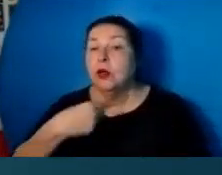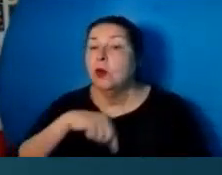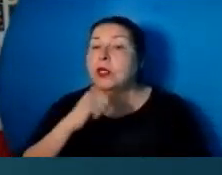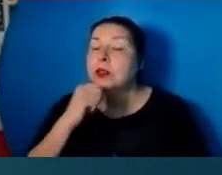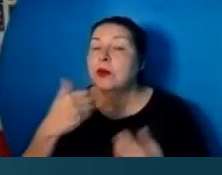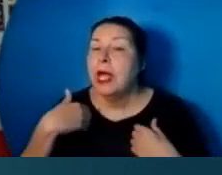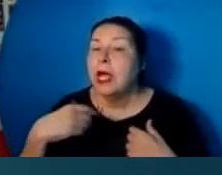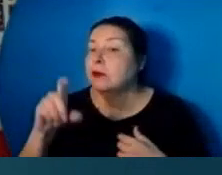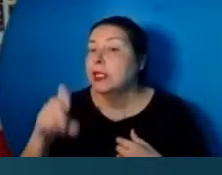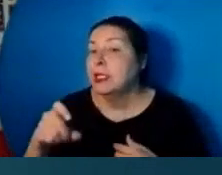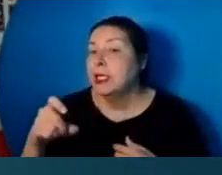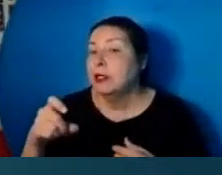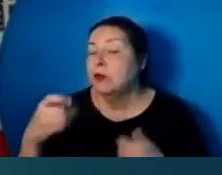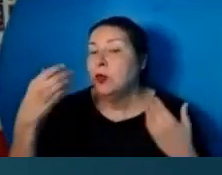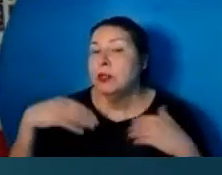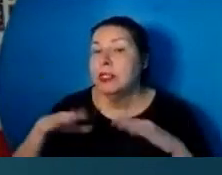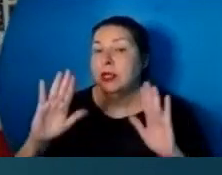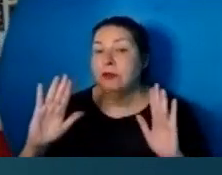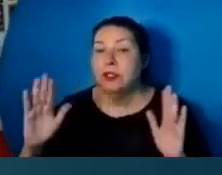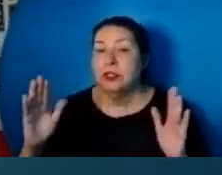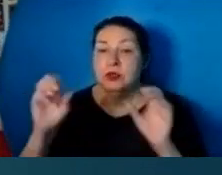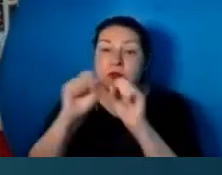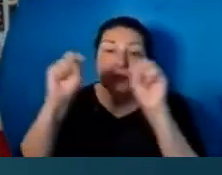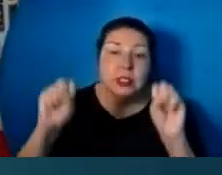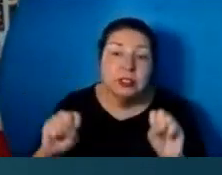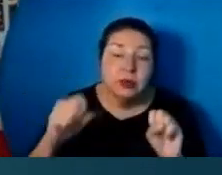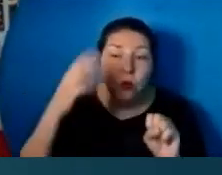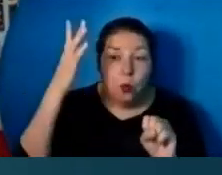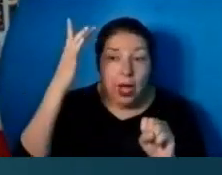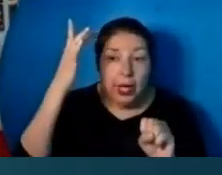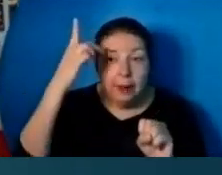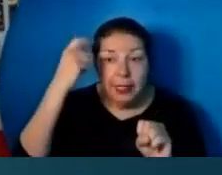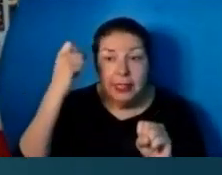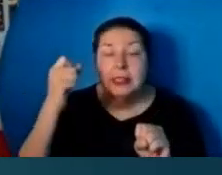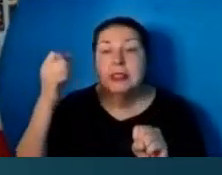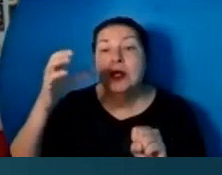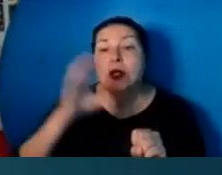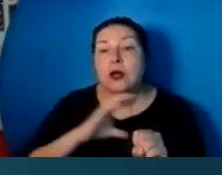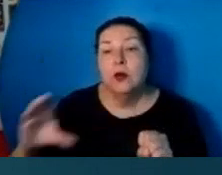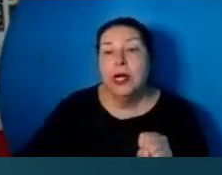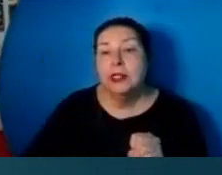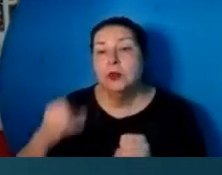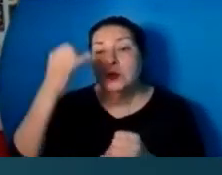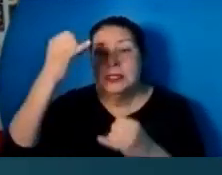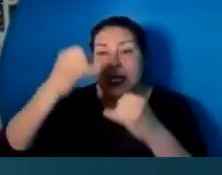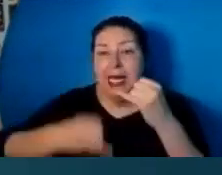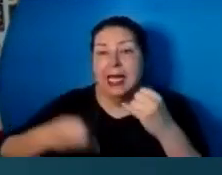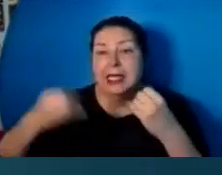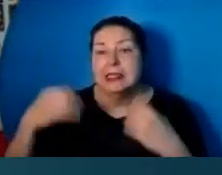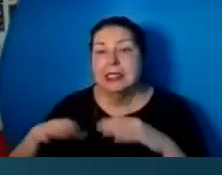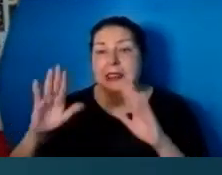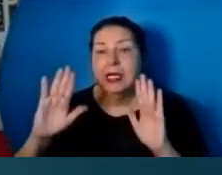have a need for the sacrificial system because Christ was the one last sacrifice